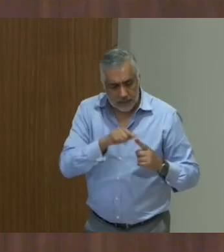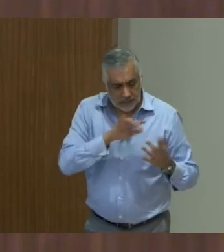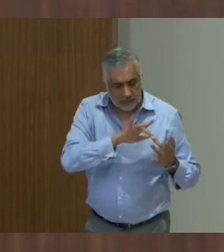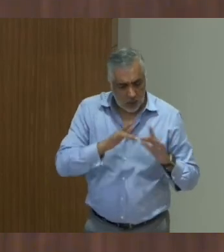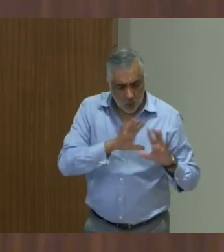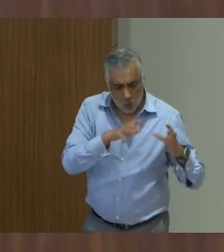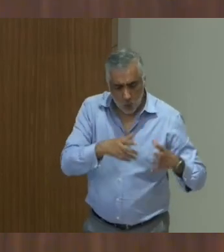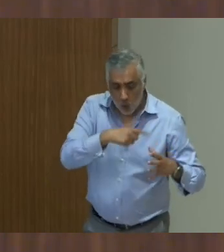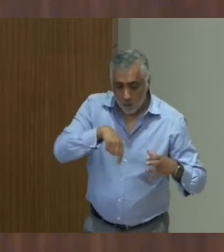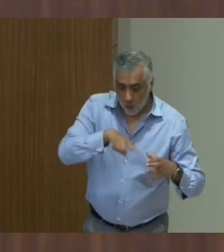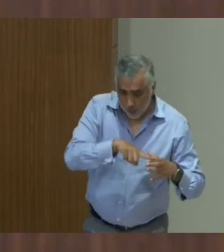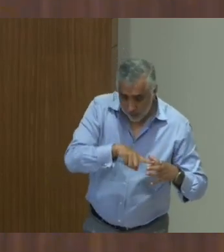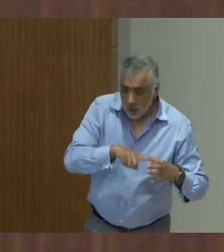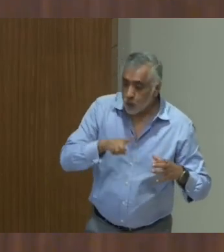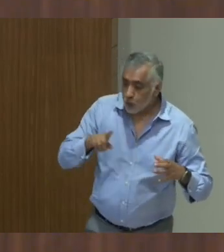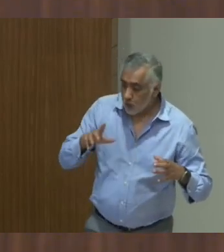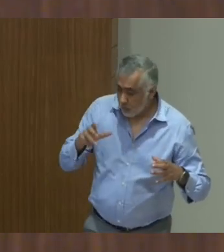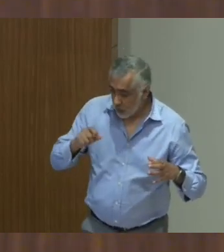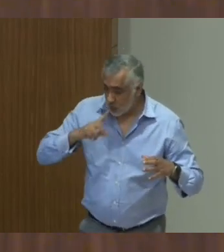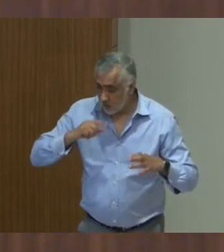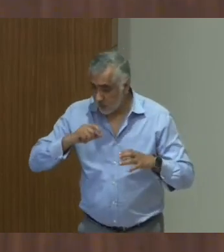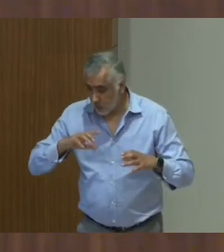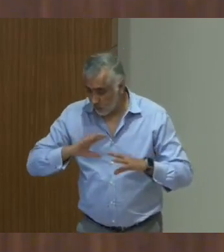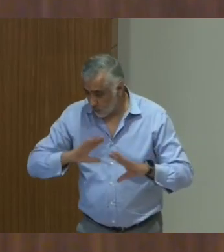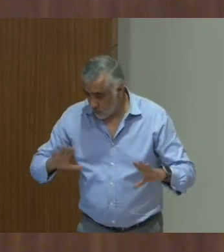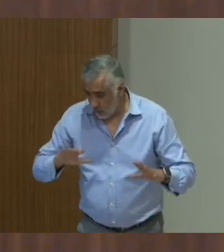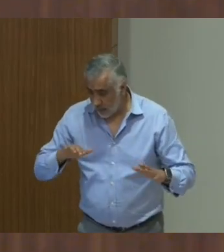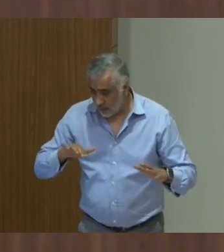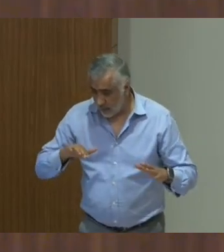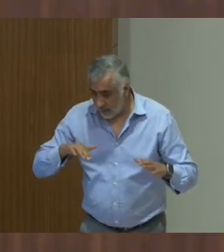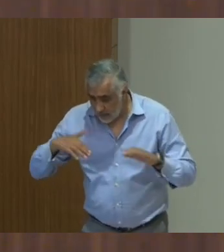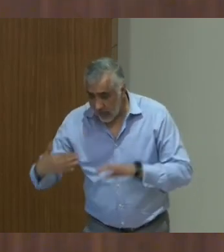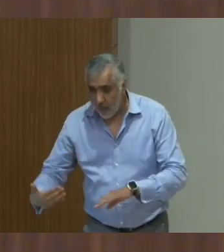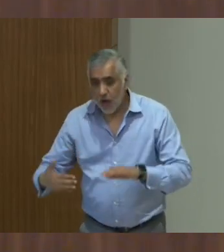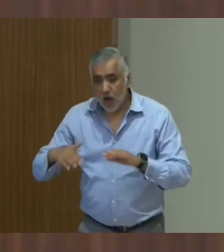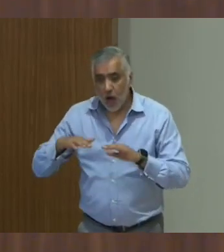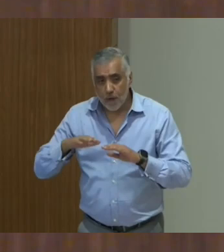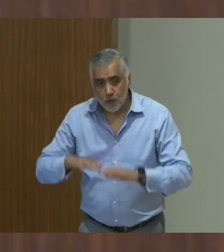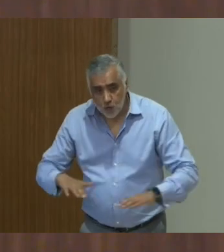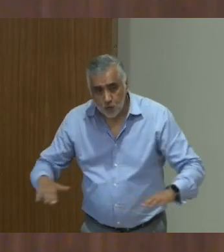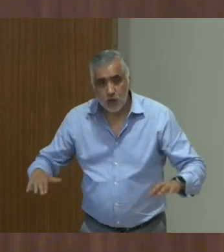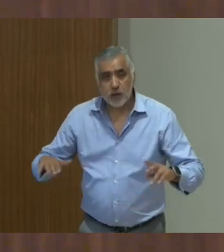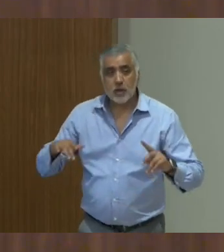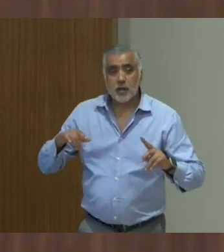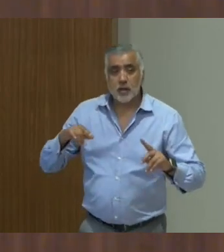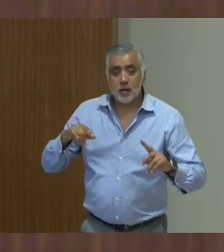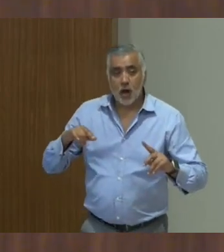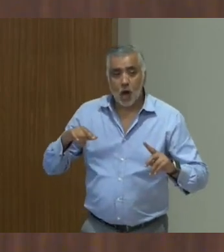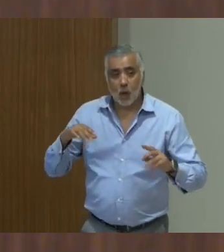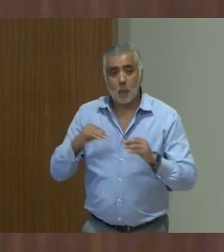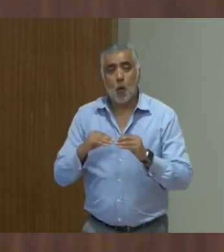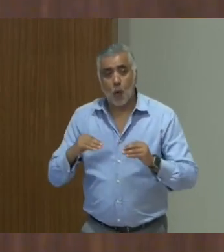for them, the issue of the death of the children was more priority than the maintenance of the, uh,